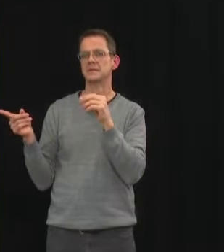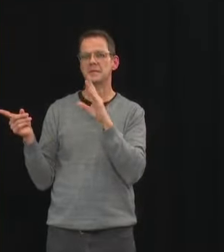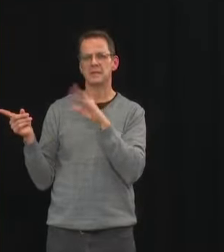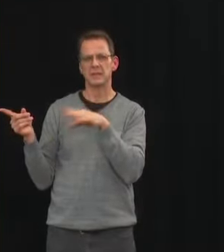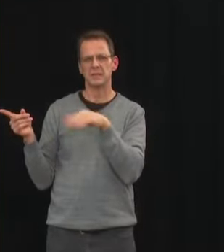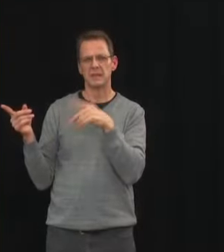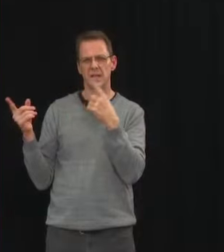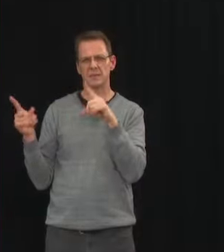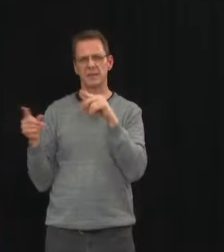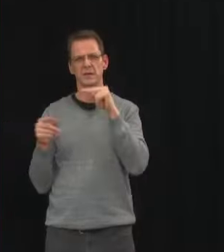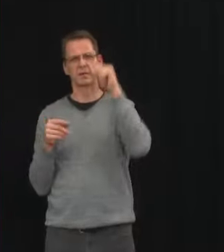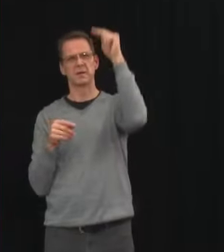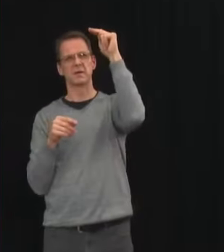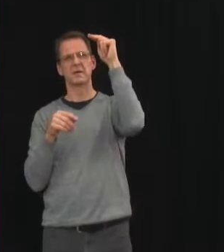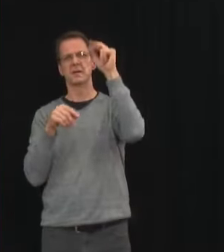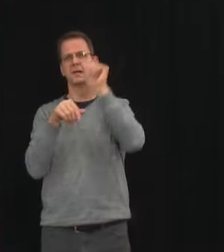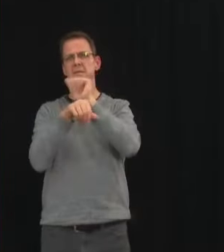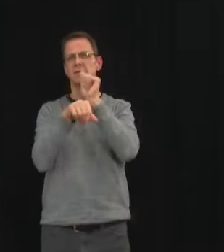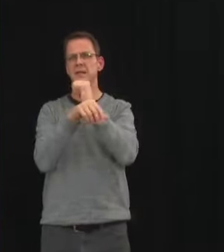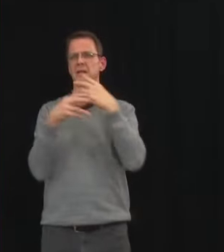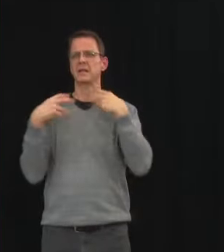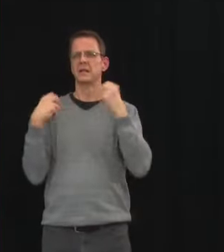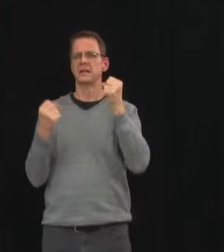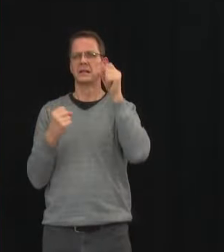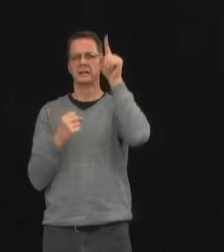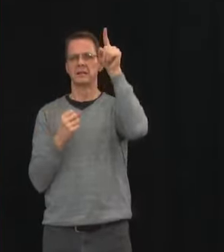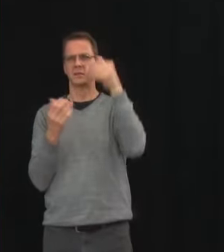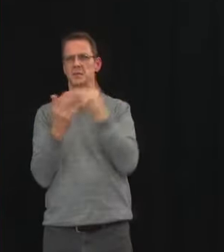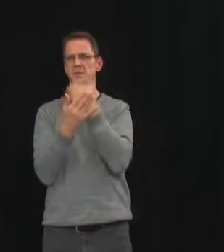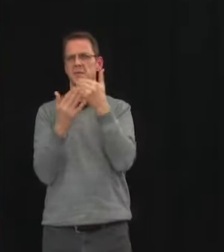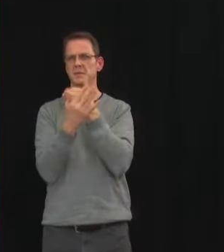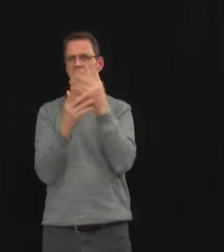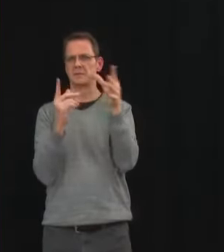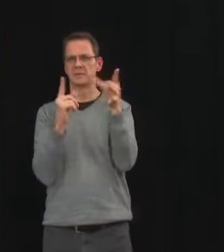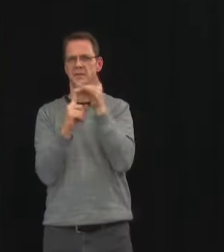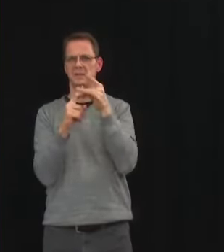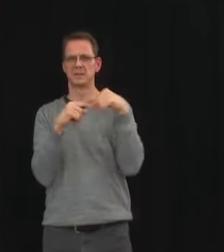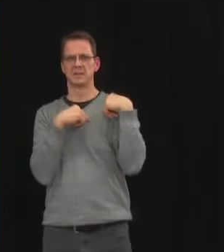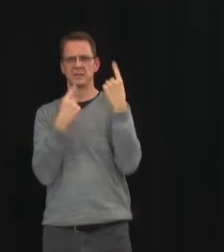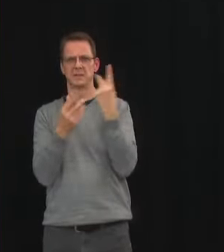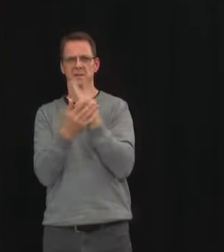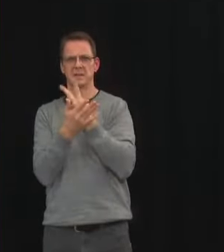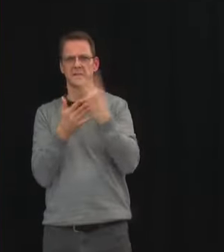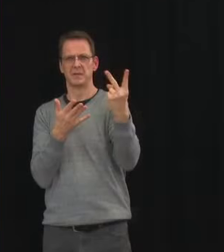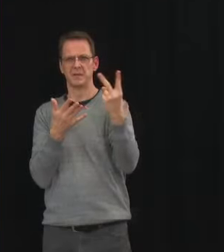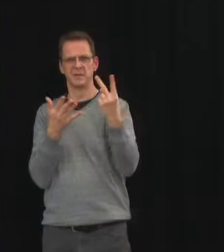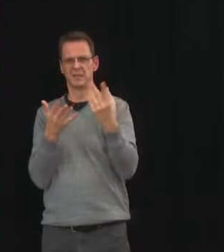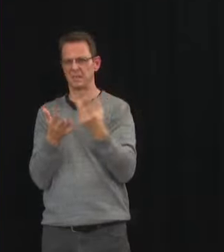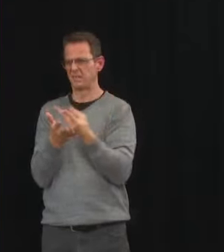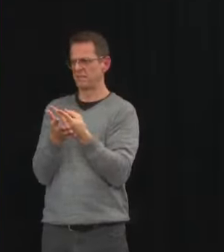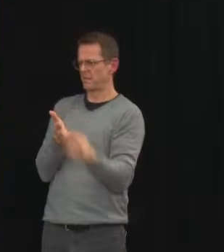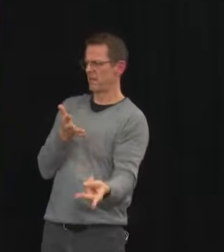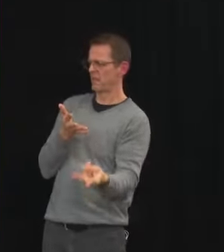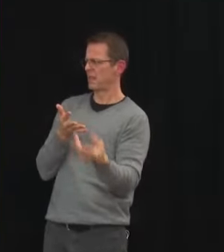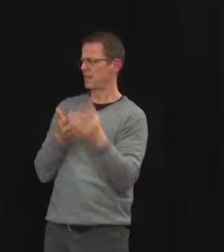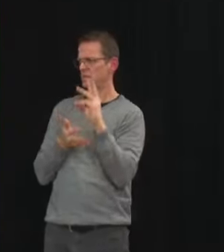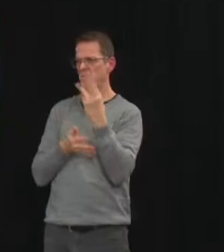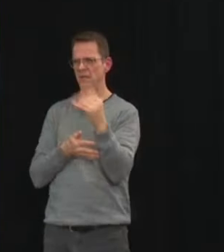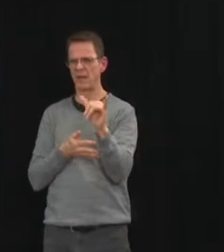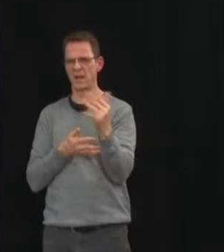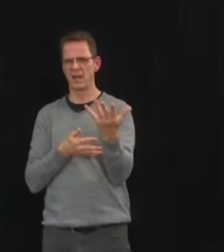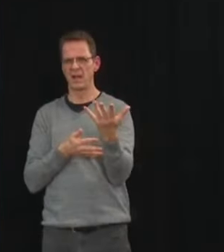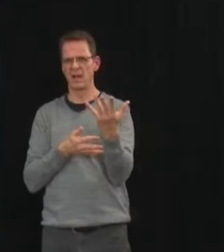past three weeks um what are the theory as to what's going on? How concerned are you? And are there any talk of